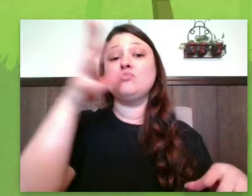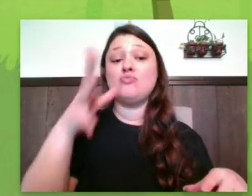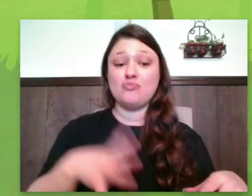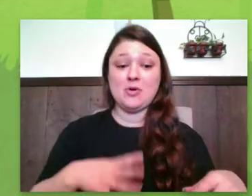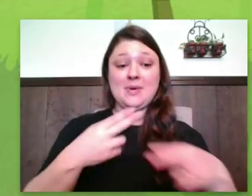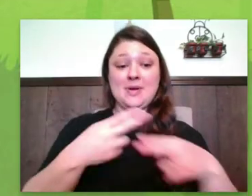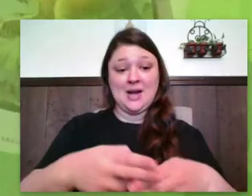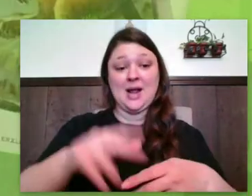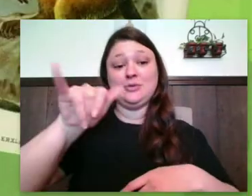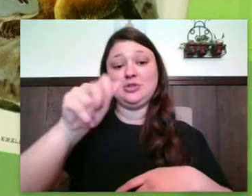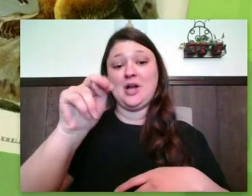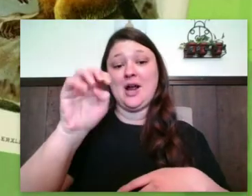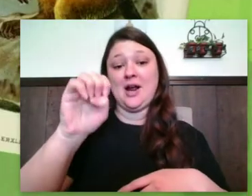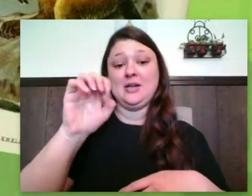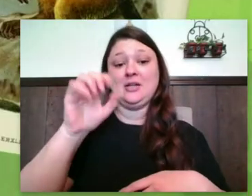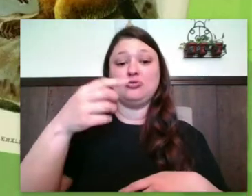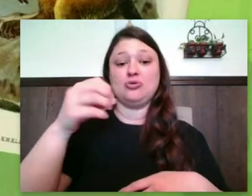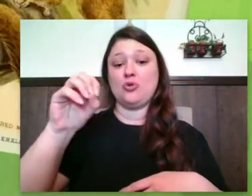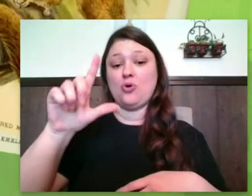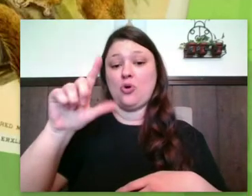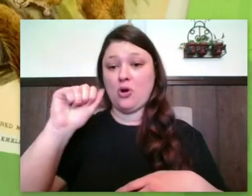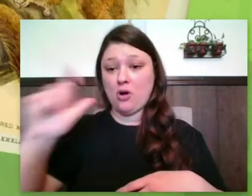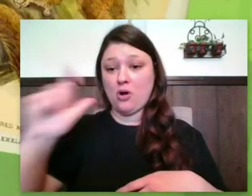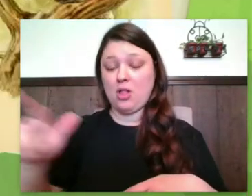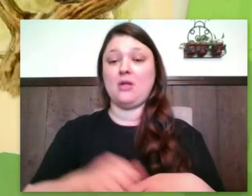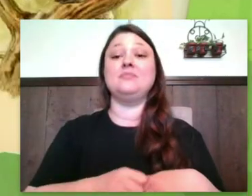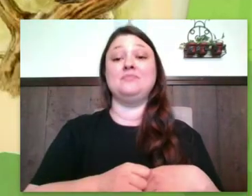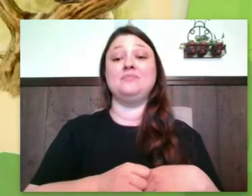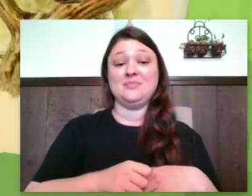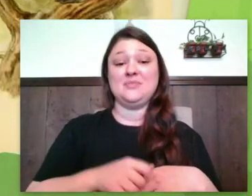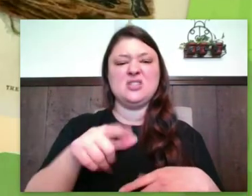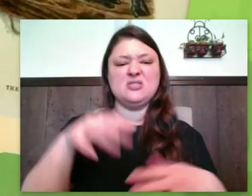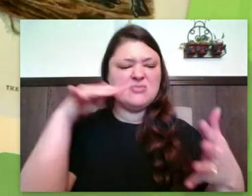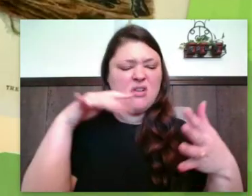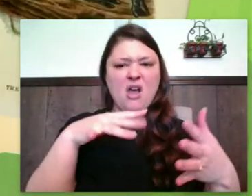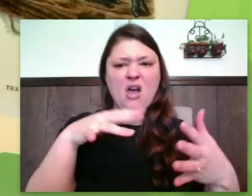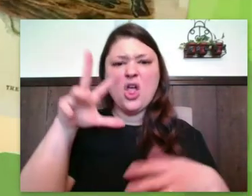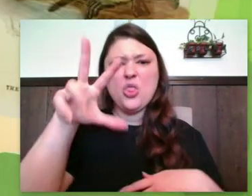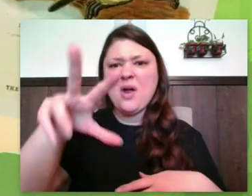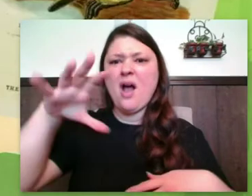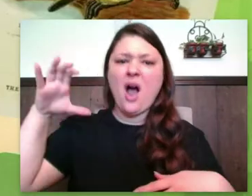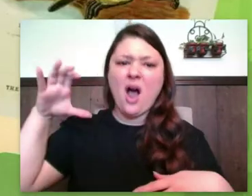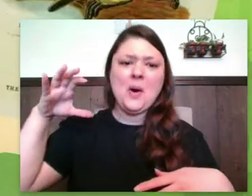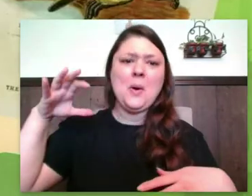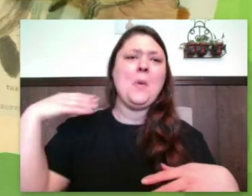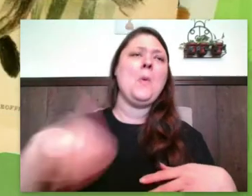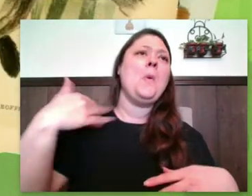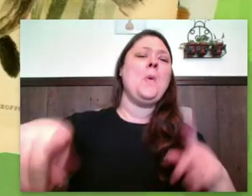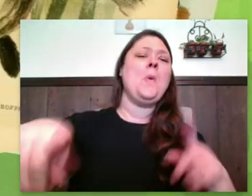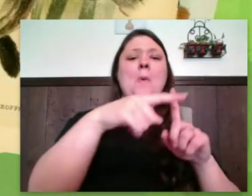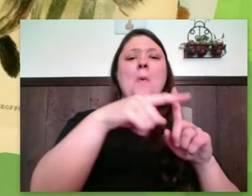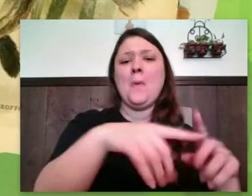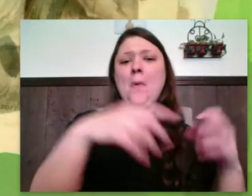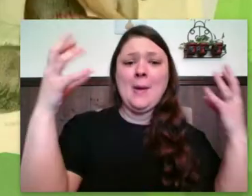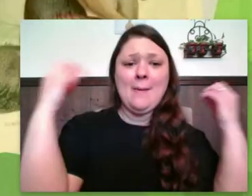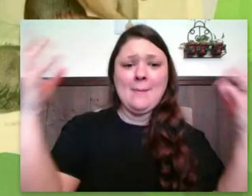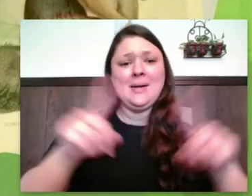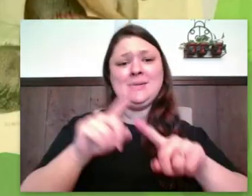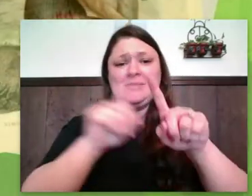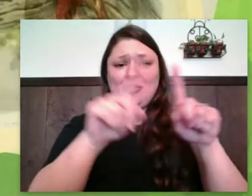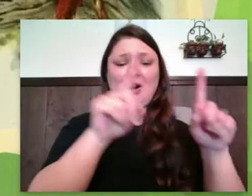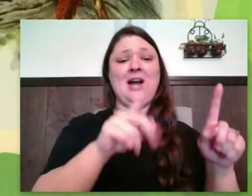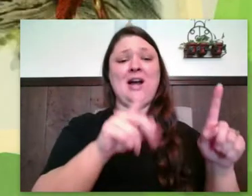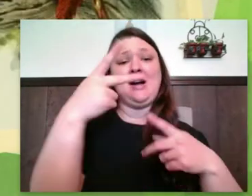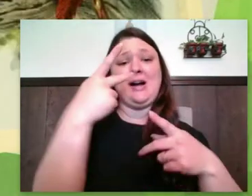Jane Goodall. Primatologists study the 300 plus species of primates like lumers, tarsiers, monkeys,